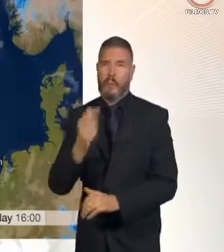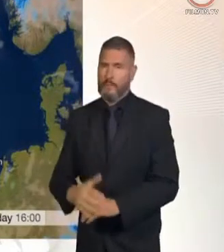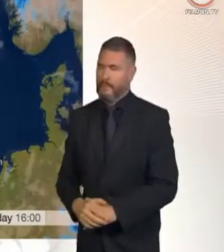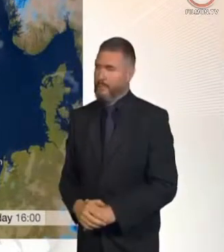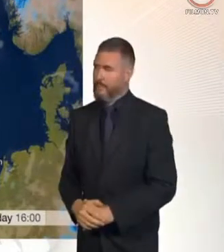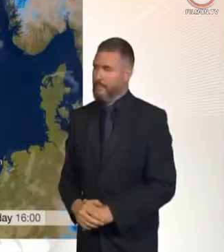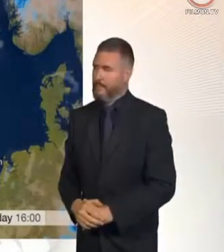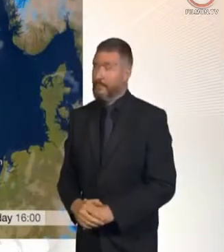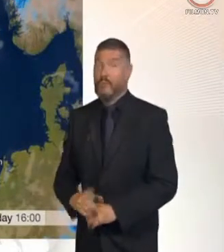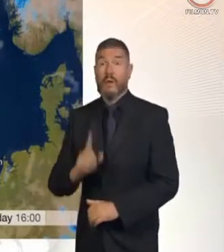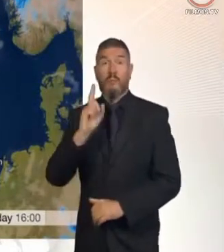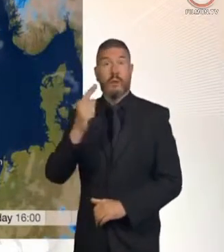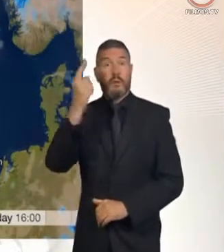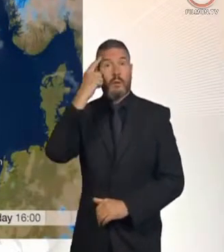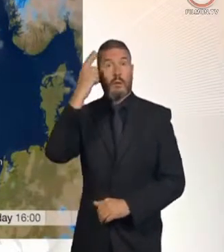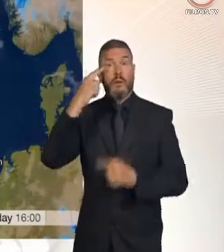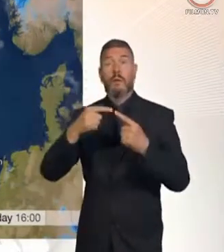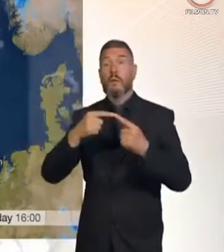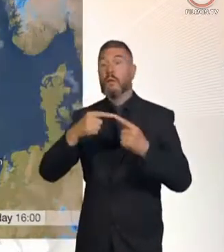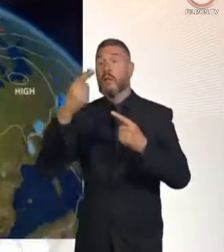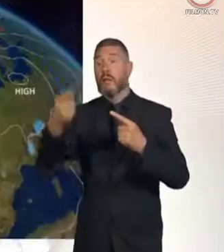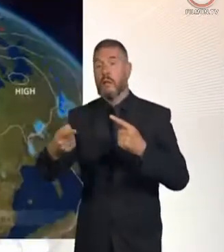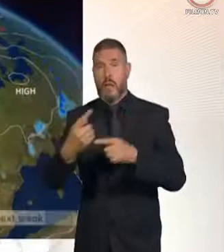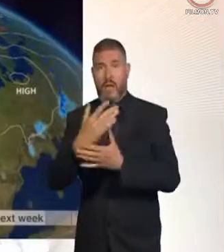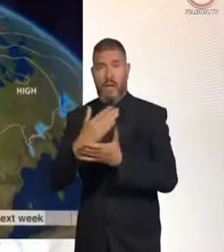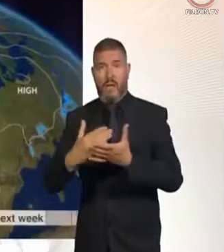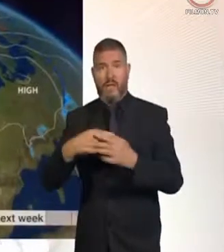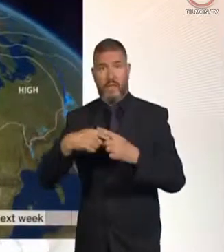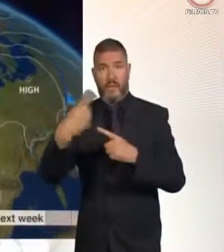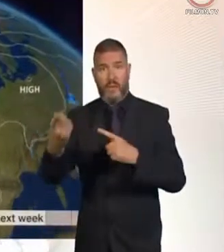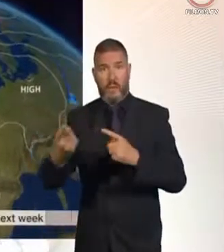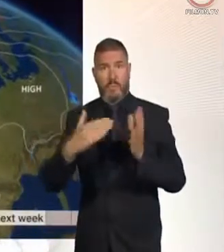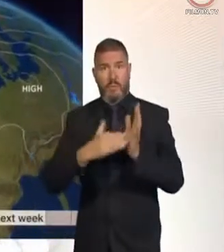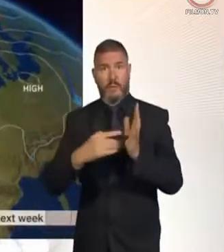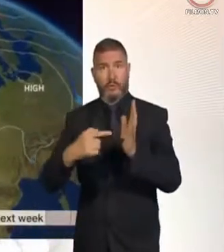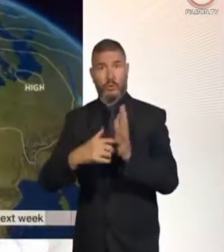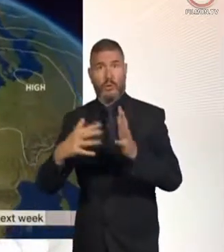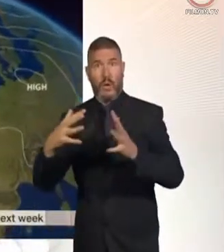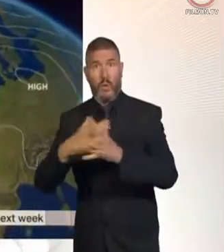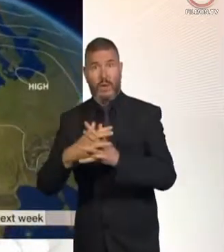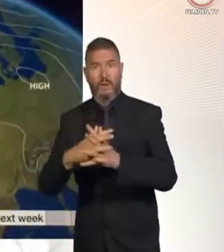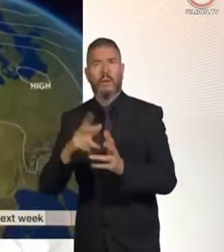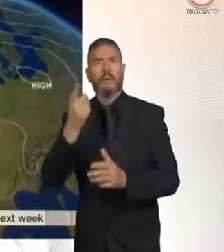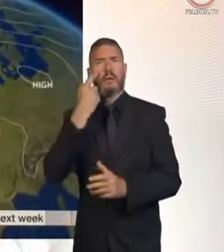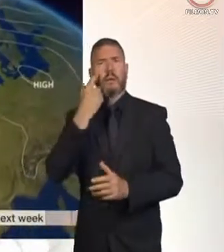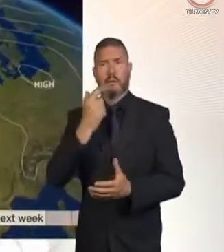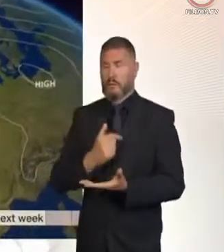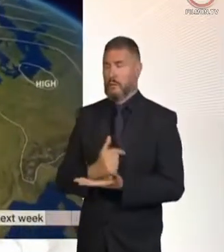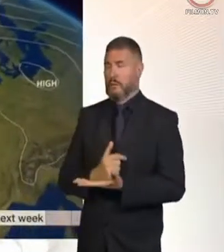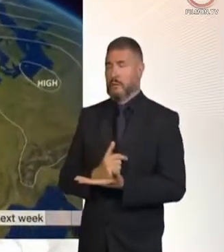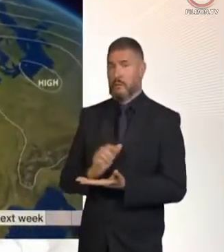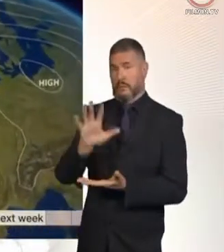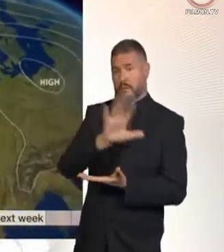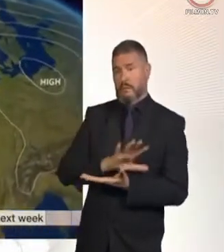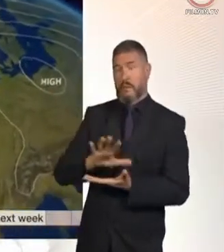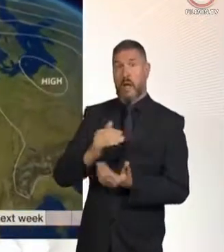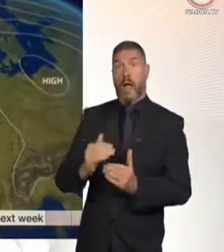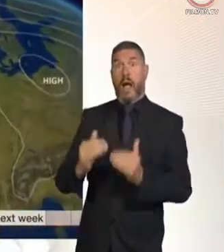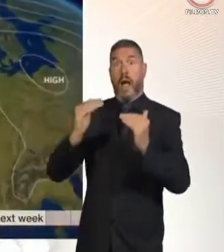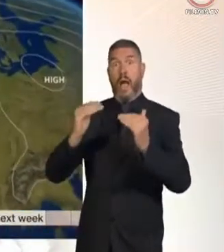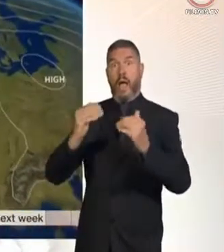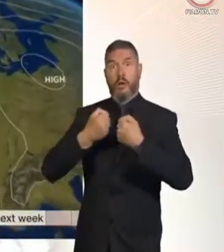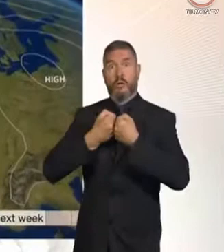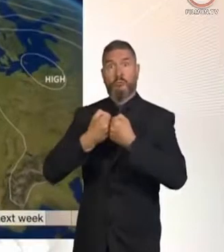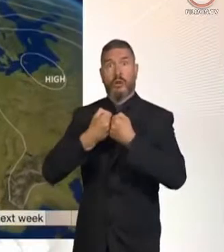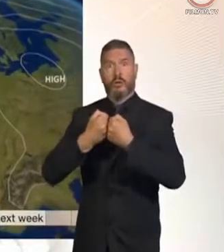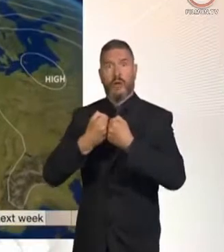into the early half of next week, we then draw in this area of high pressure, influencing the story across the near continent, and southerly winds